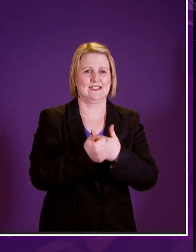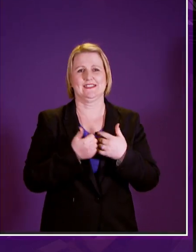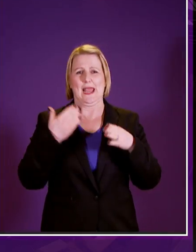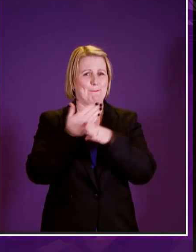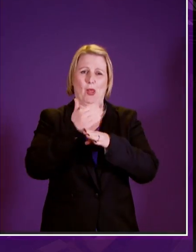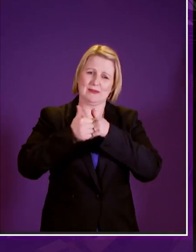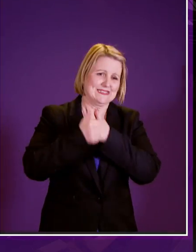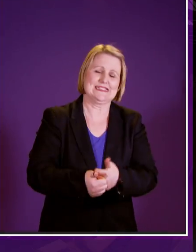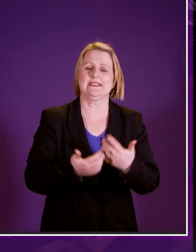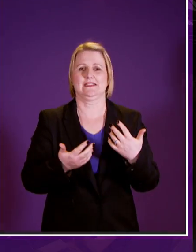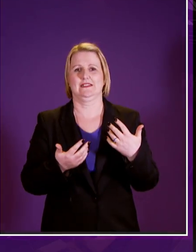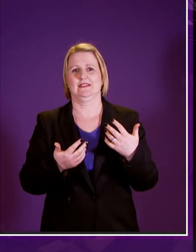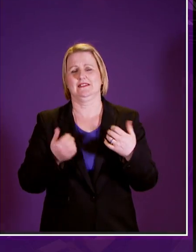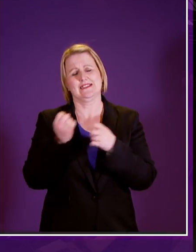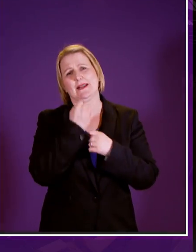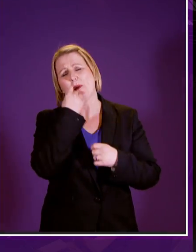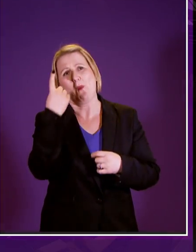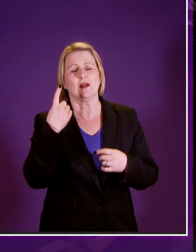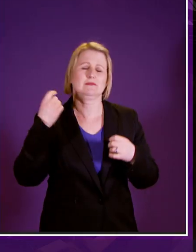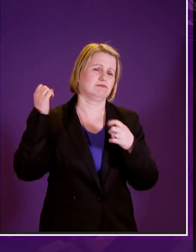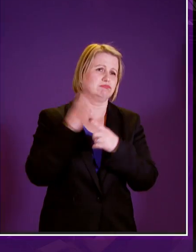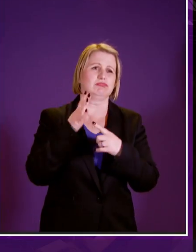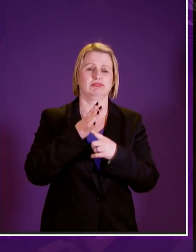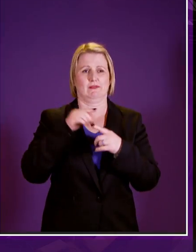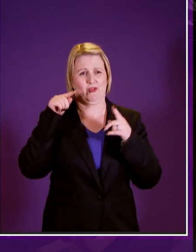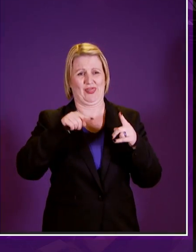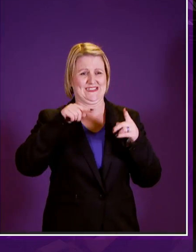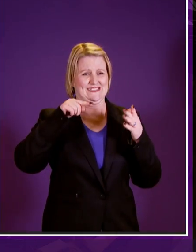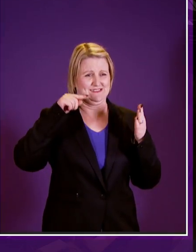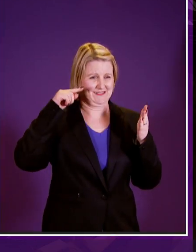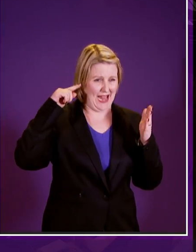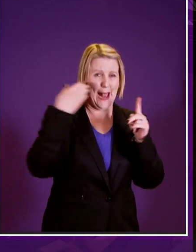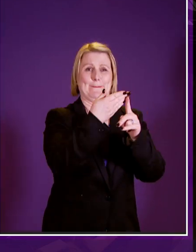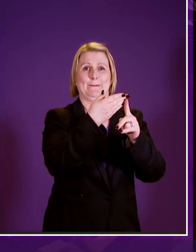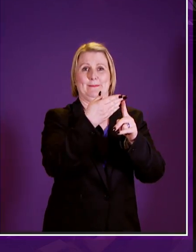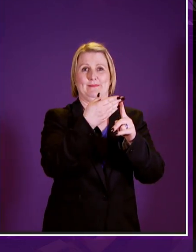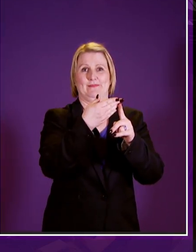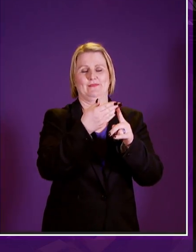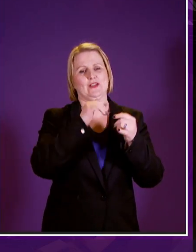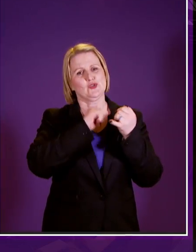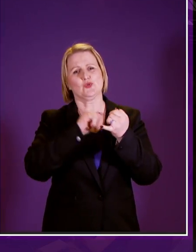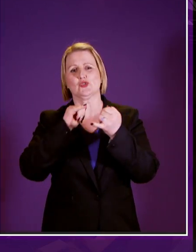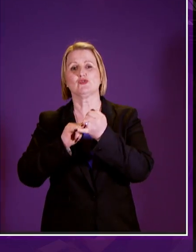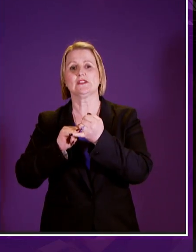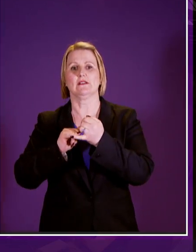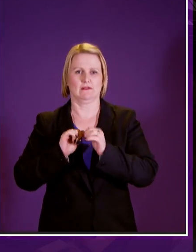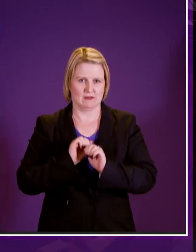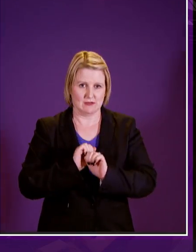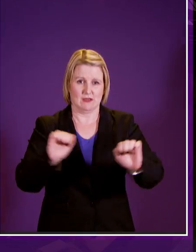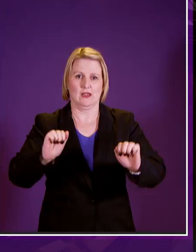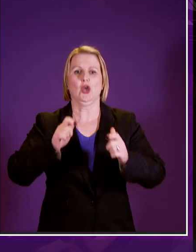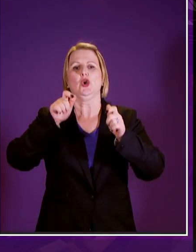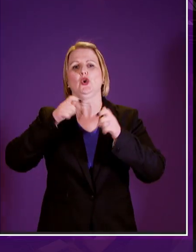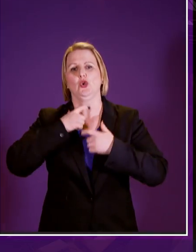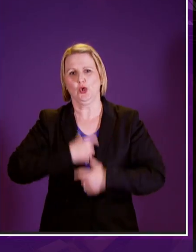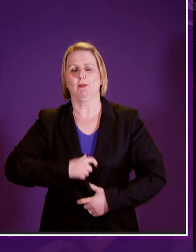most of all and crucially in terms of the ethos of this new system it will deliver social security as a human right based